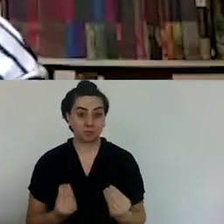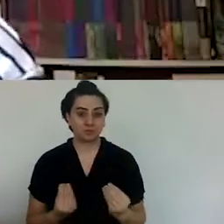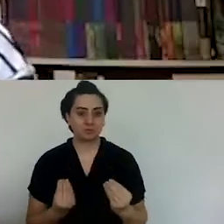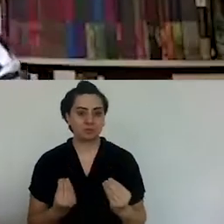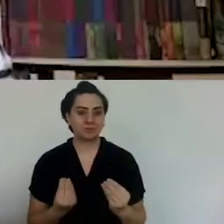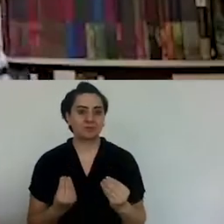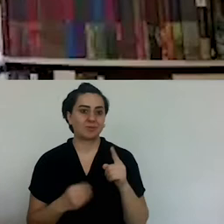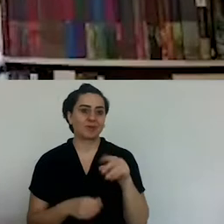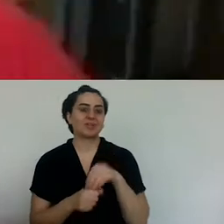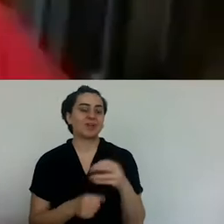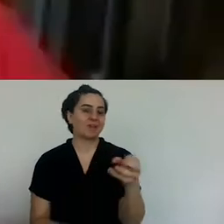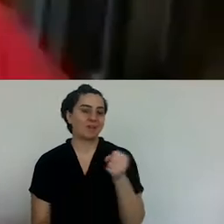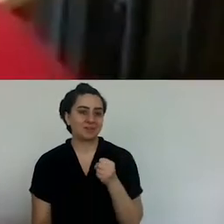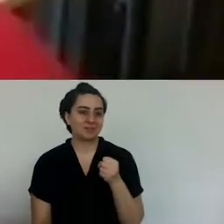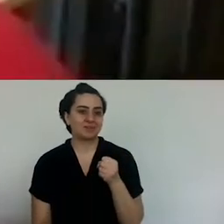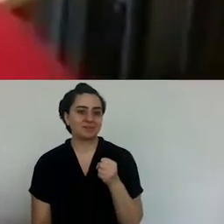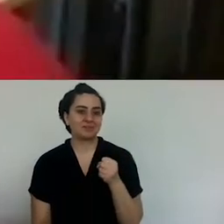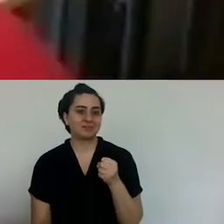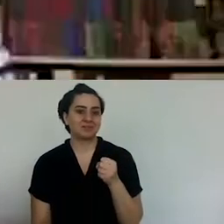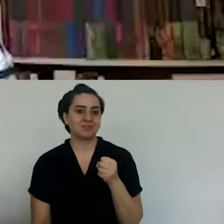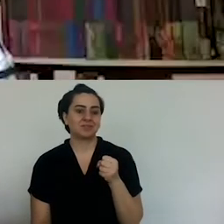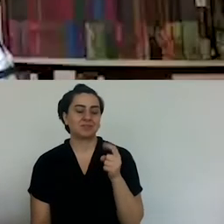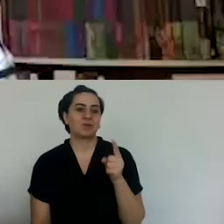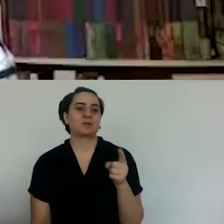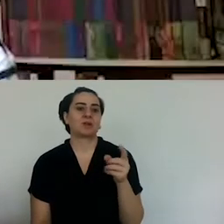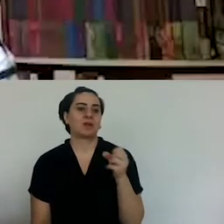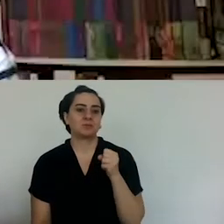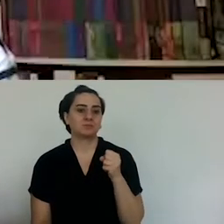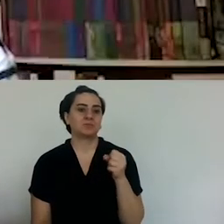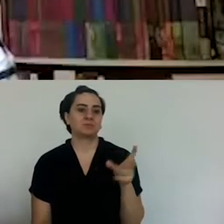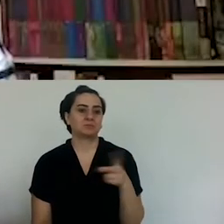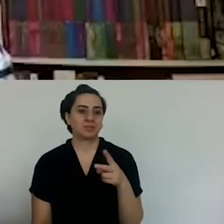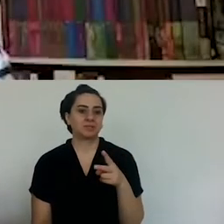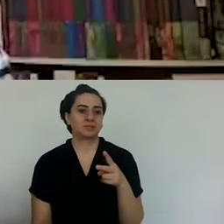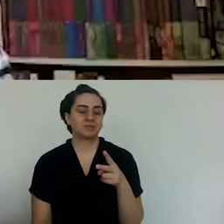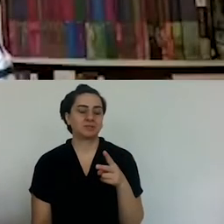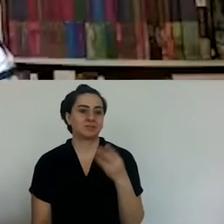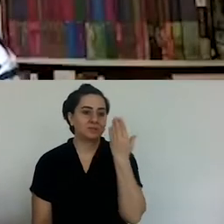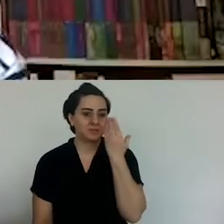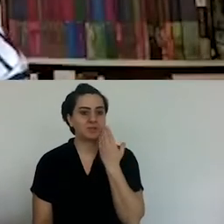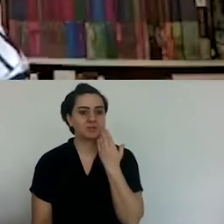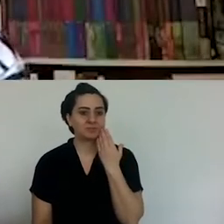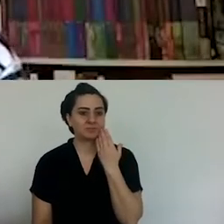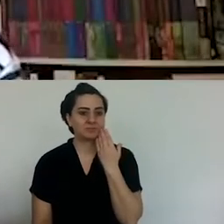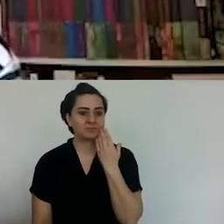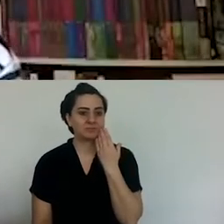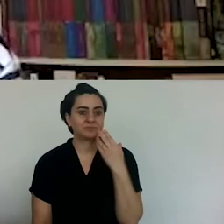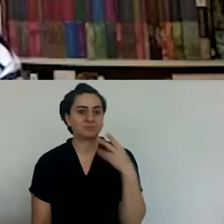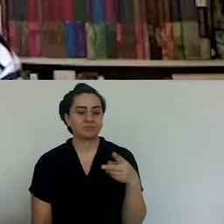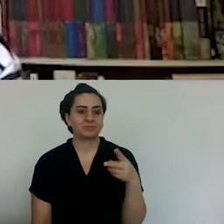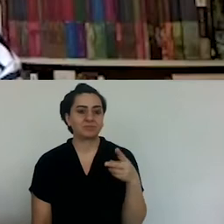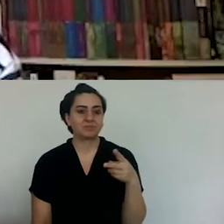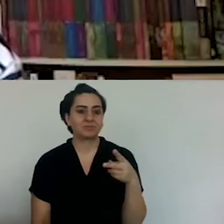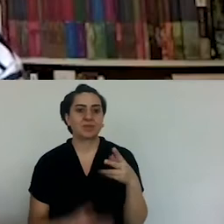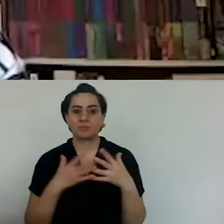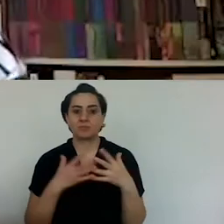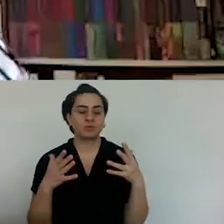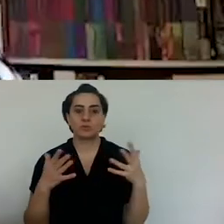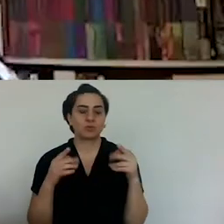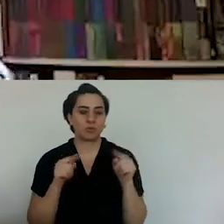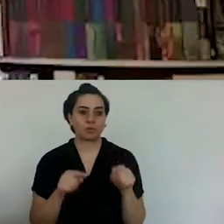example, come across any fisherman in Yenico, for example, then the